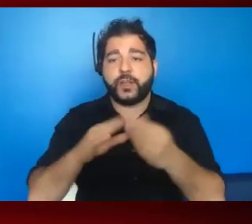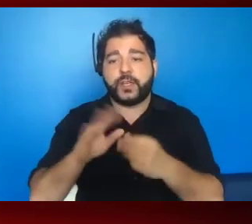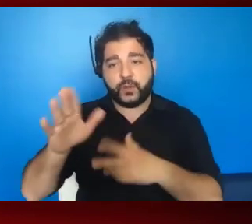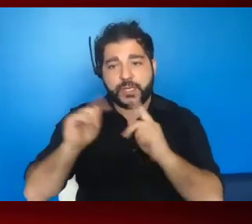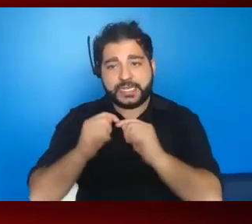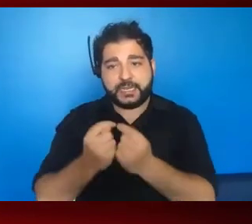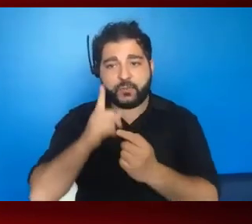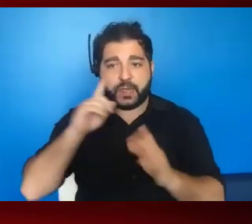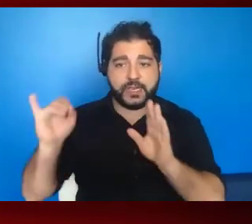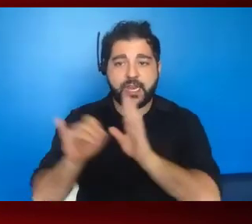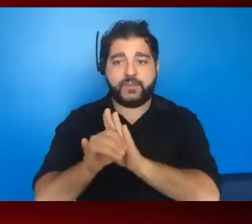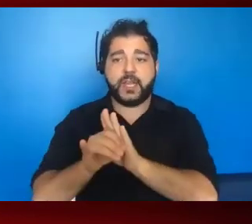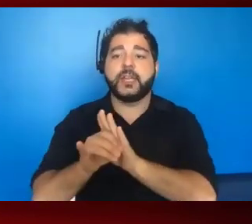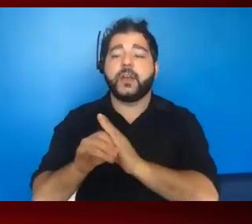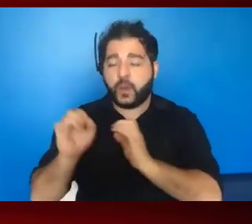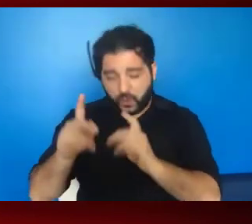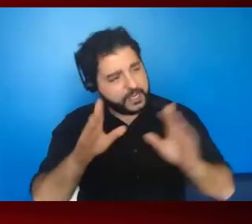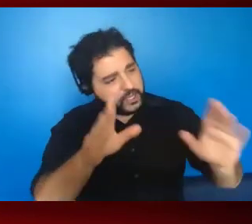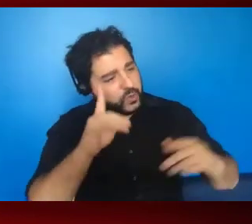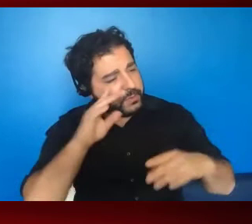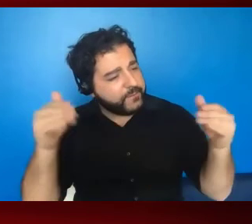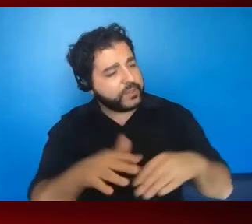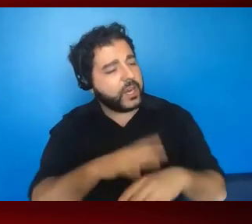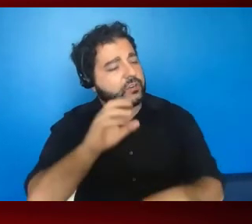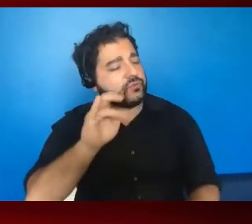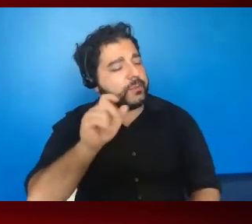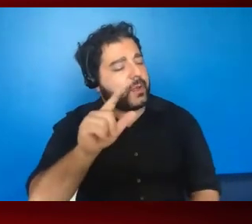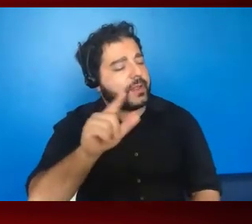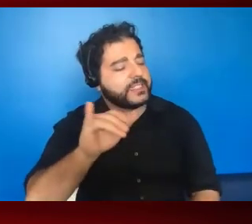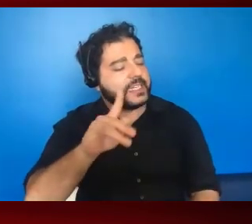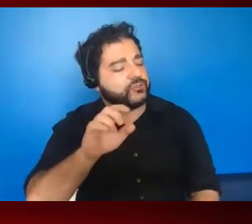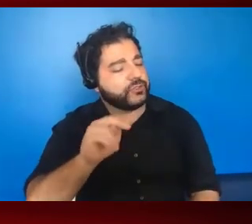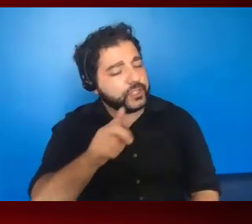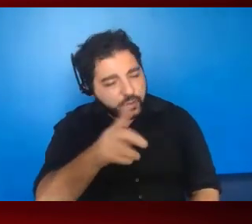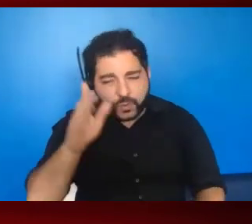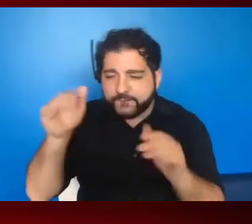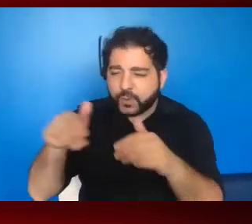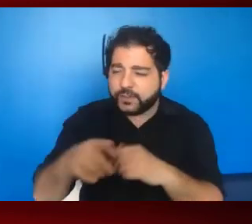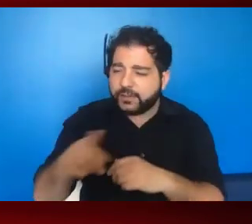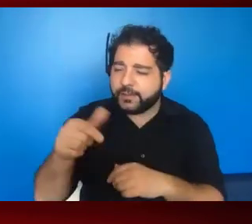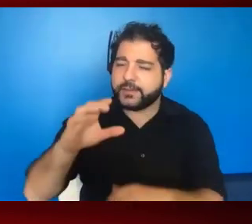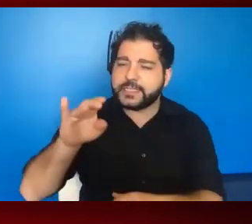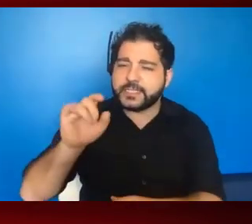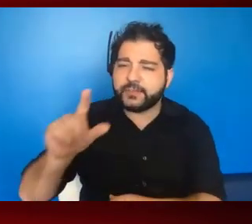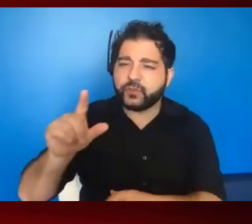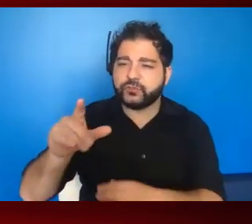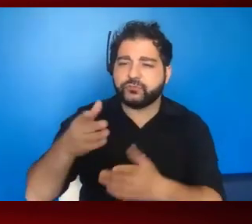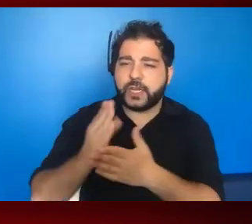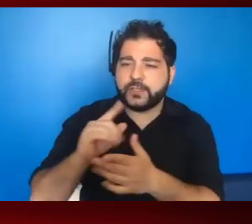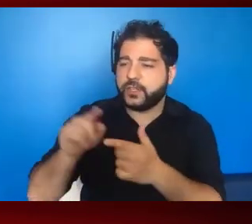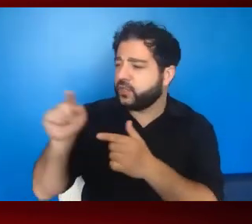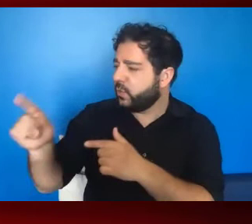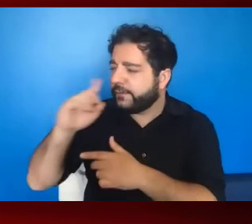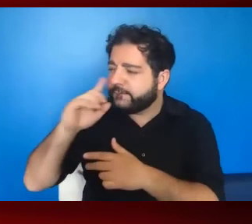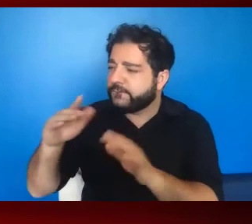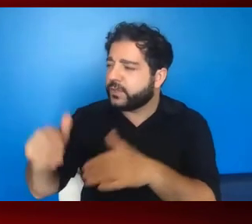will kind of identify, okay, you're going to focus on criminalization, you're going to focus on other civil rights, you're going to focus